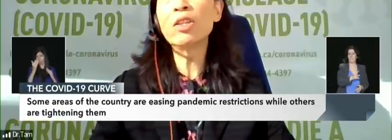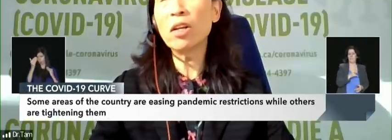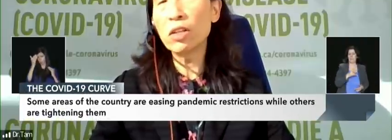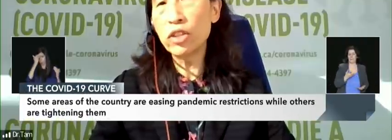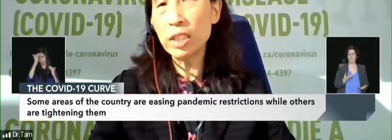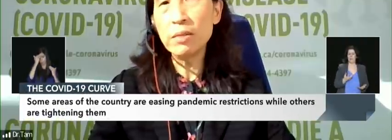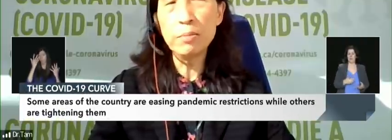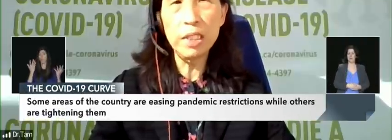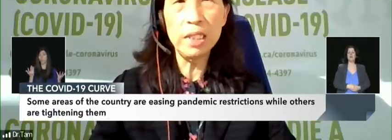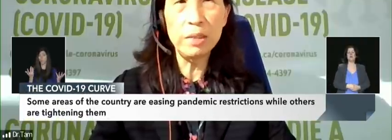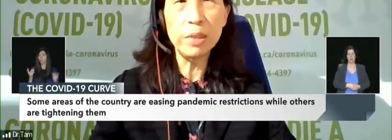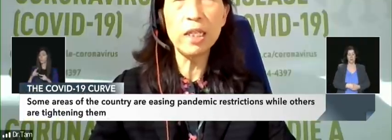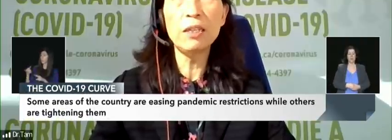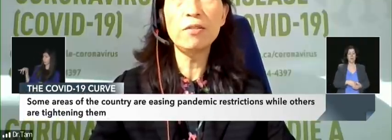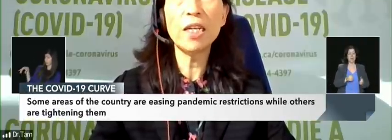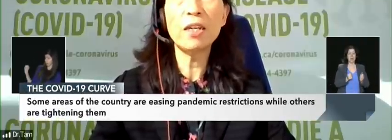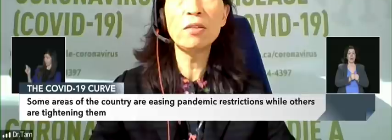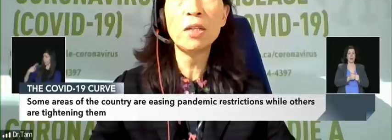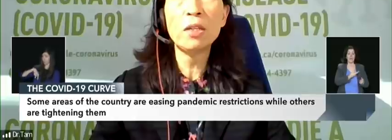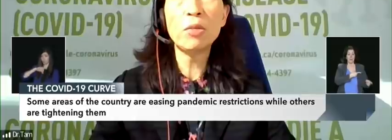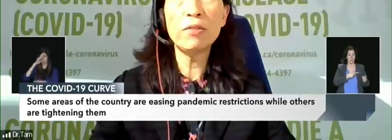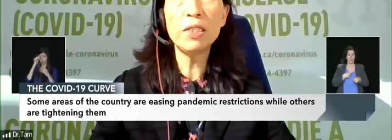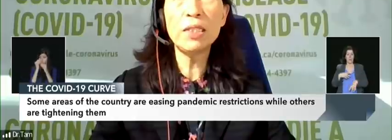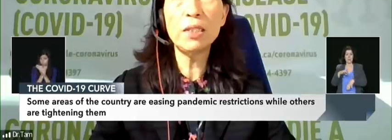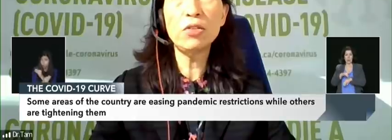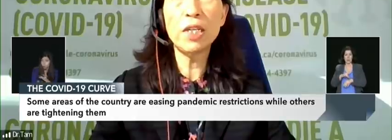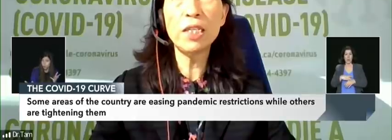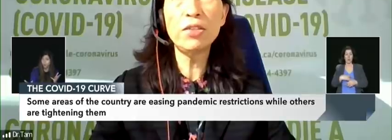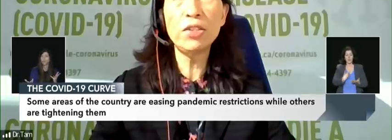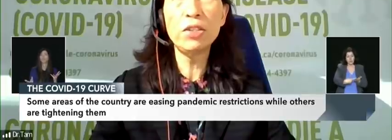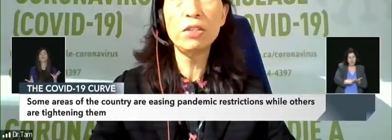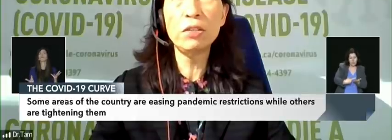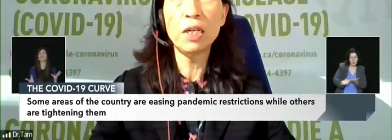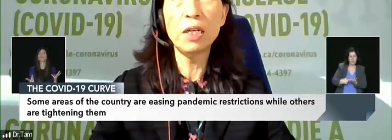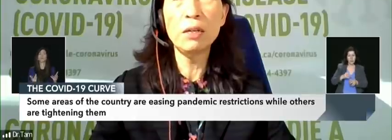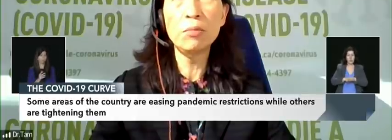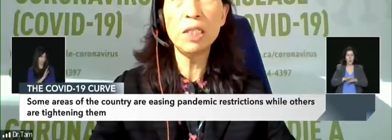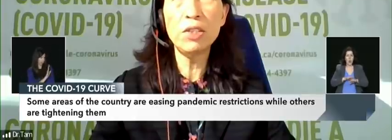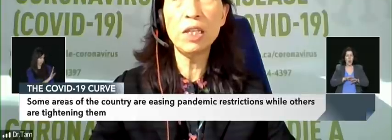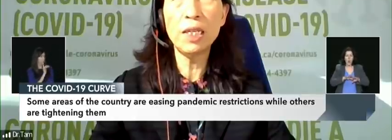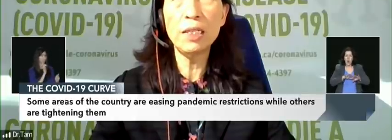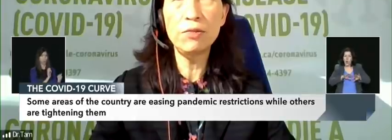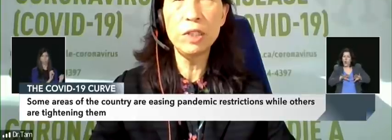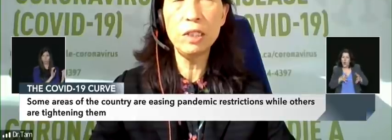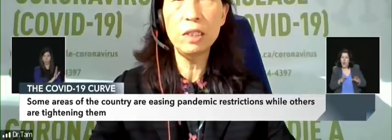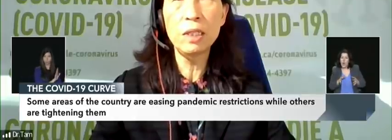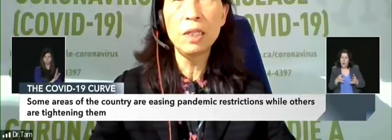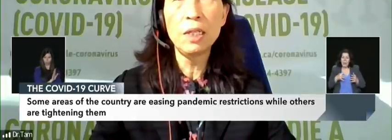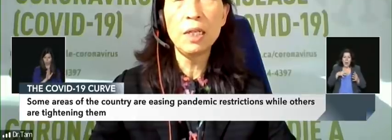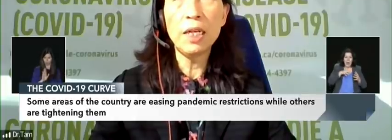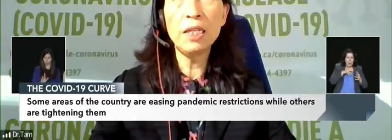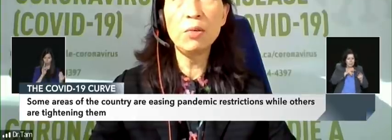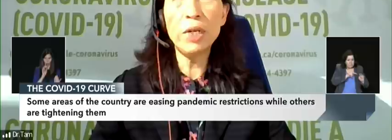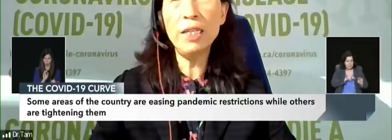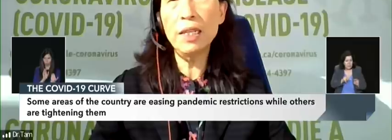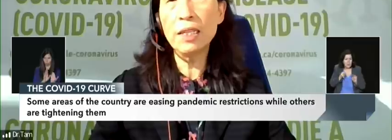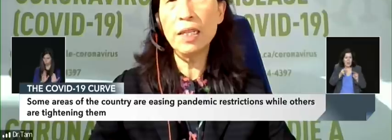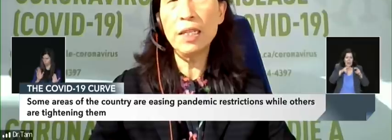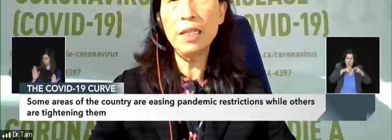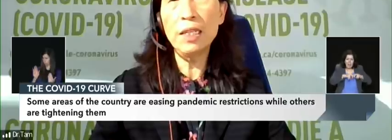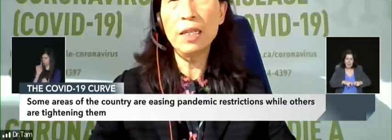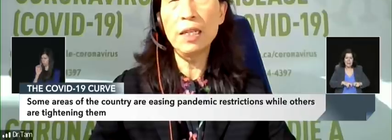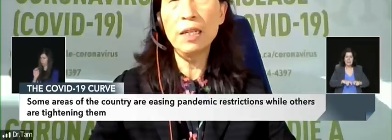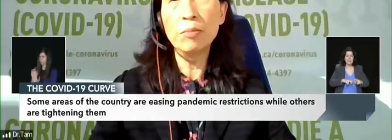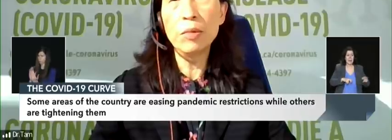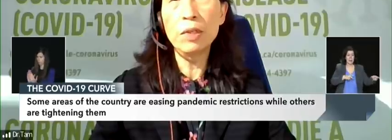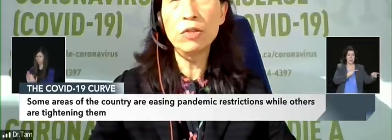methodology, put it this way, of how provinces are trying to discern that difference. And the way that